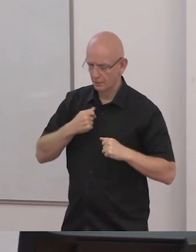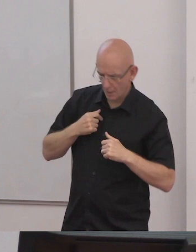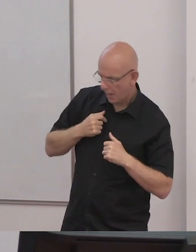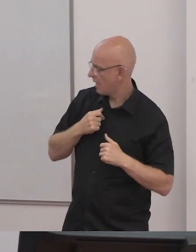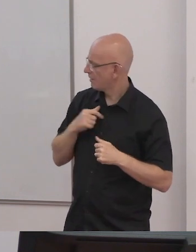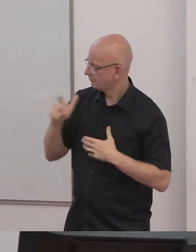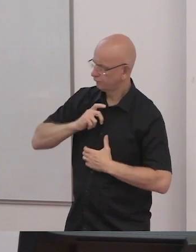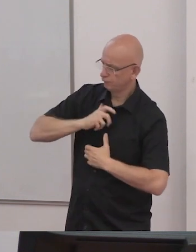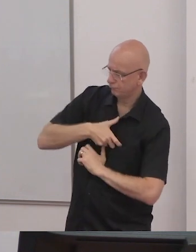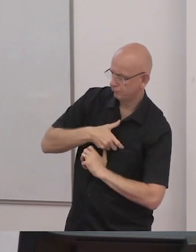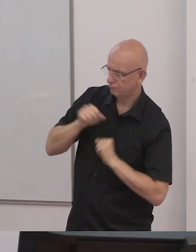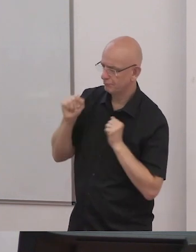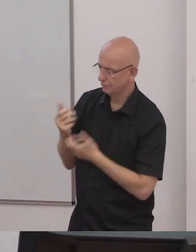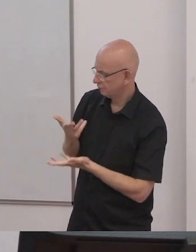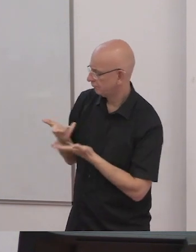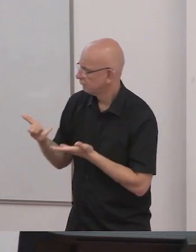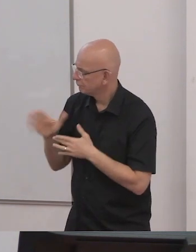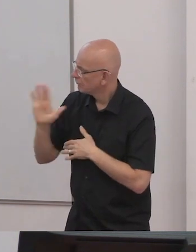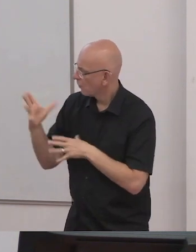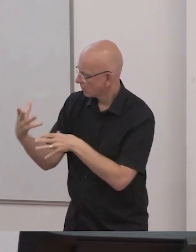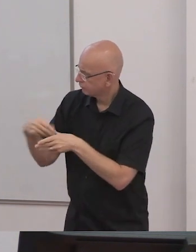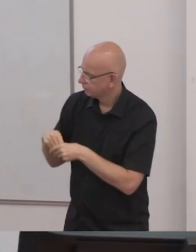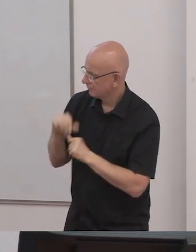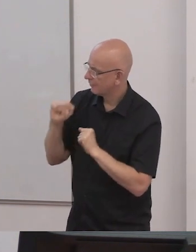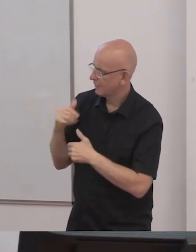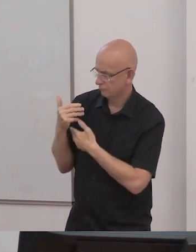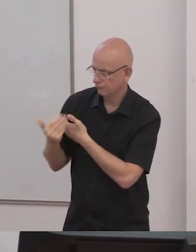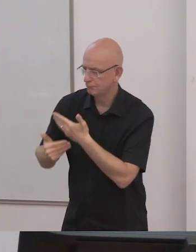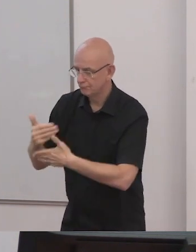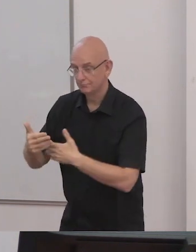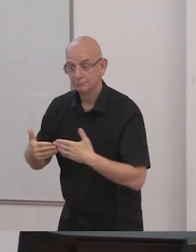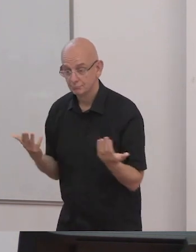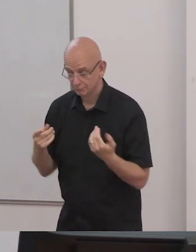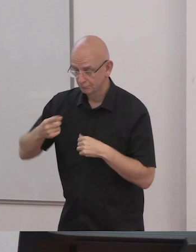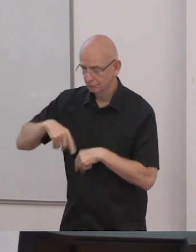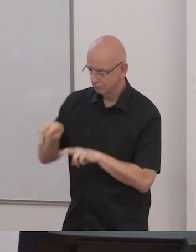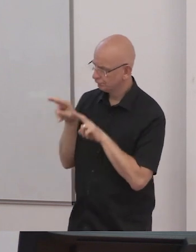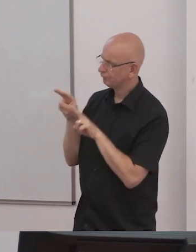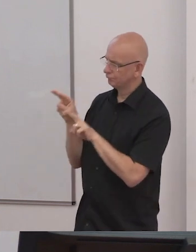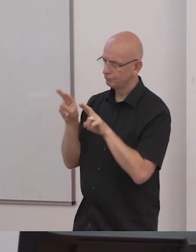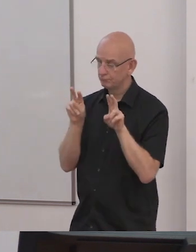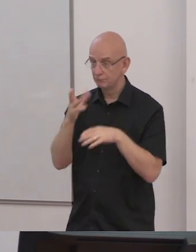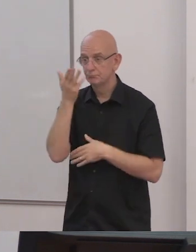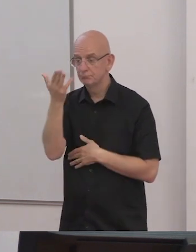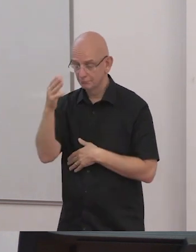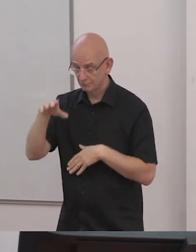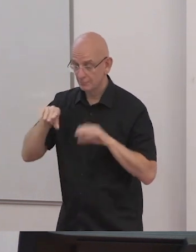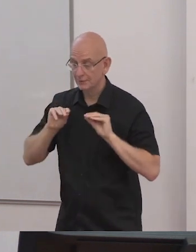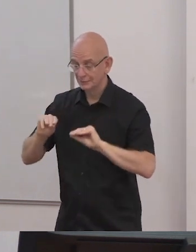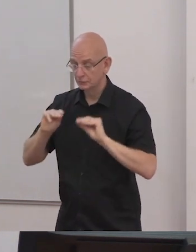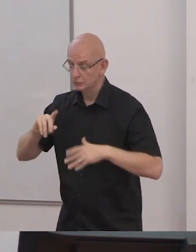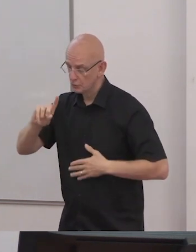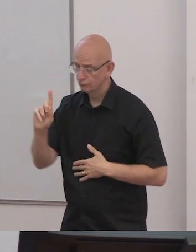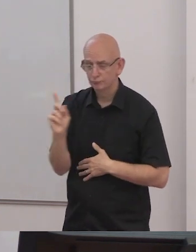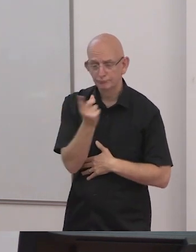teachers move seamlessly between the needs of students aware of the value of the of including